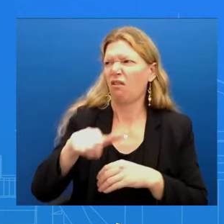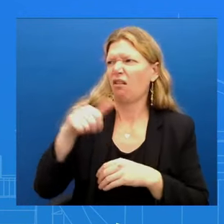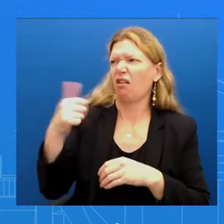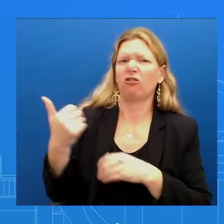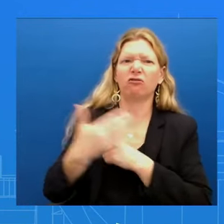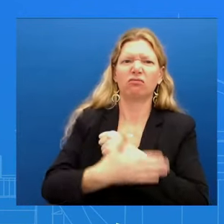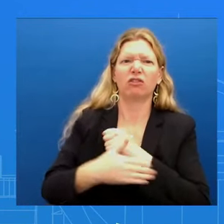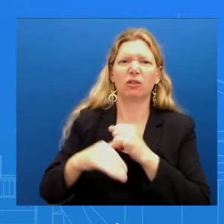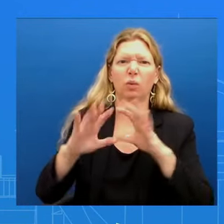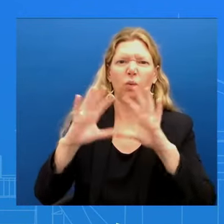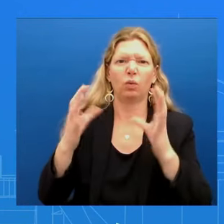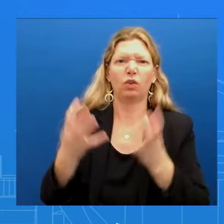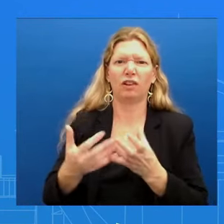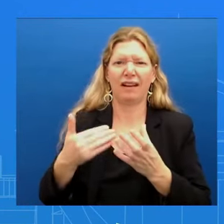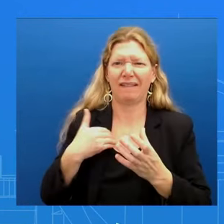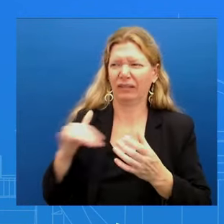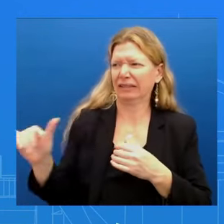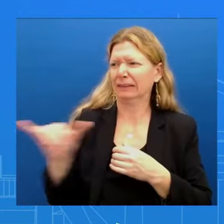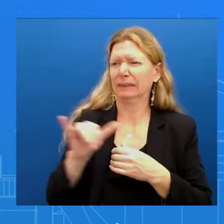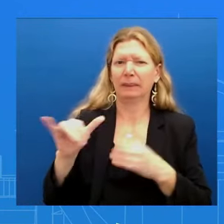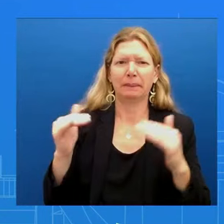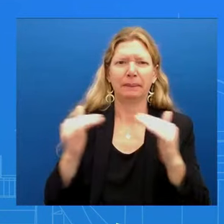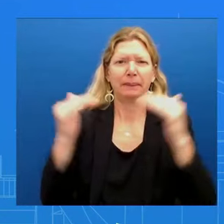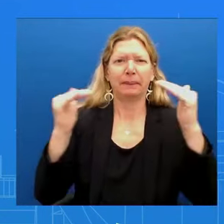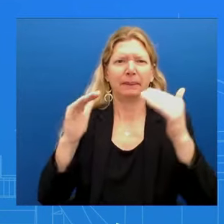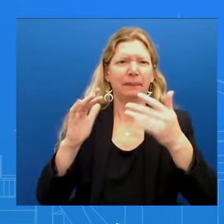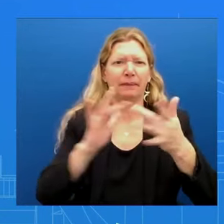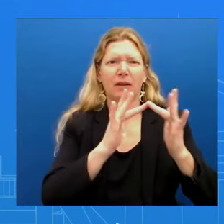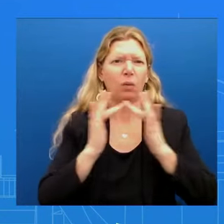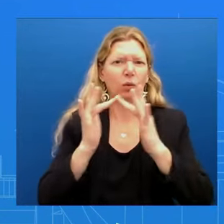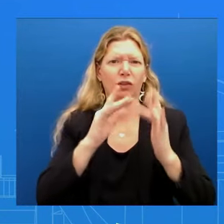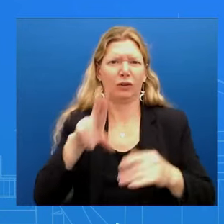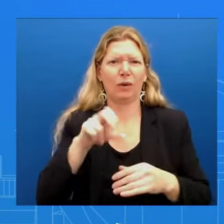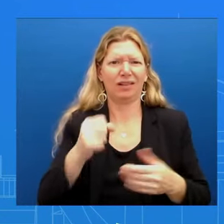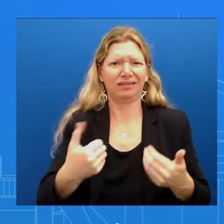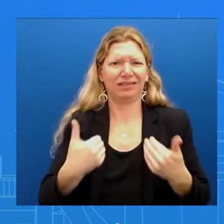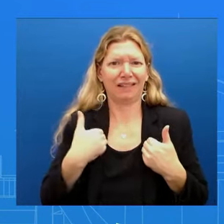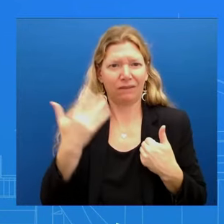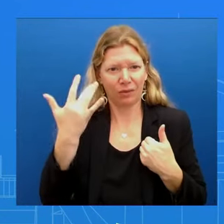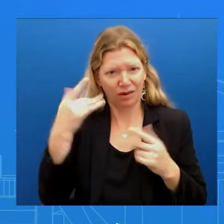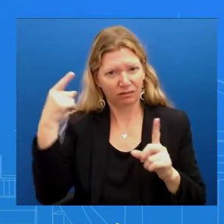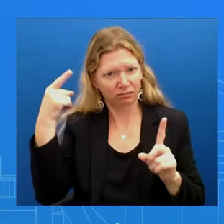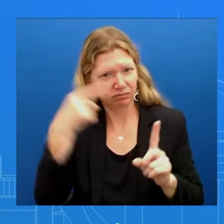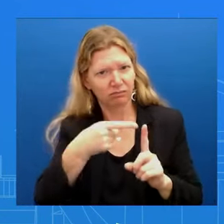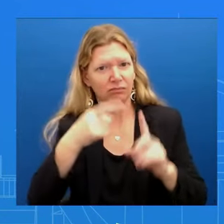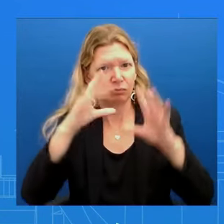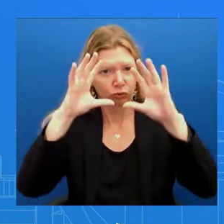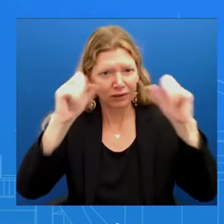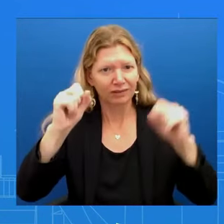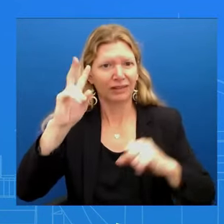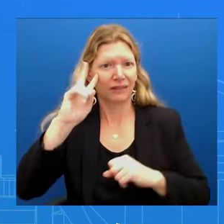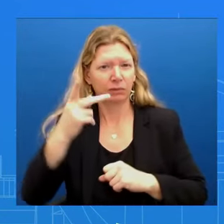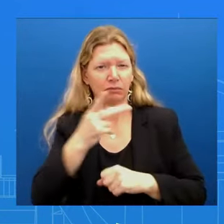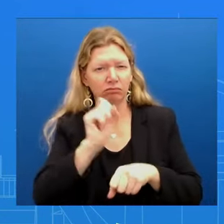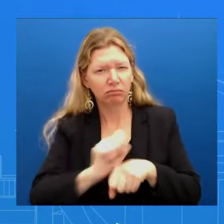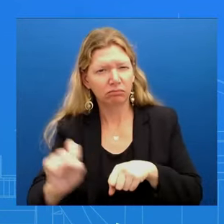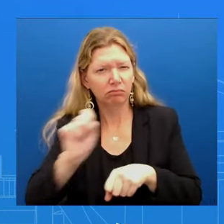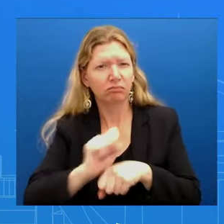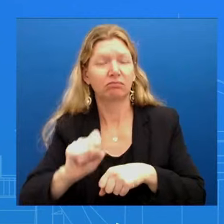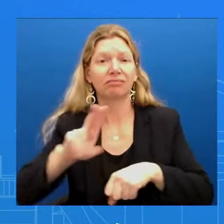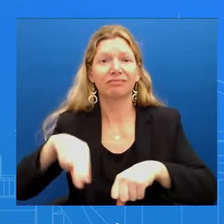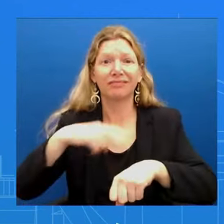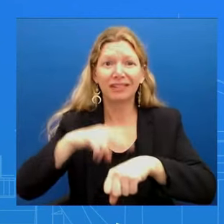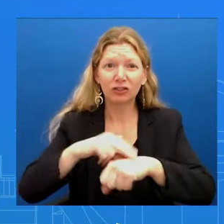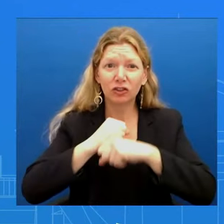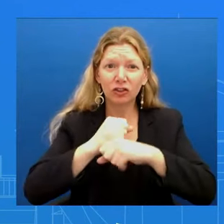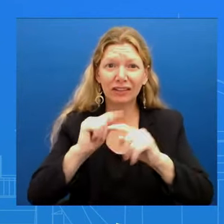the Vice President and the Security Team has invested so much energy in the last three years in revitalizing them A lot of allies and partners had a lot of questions when we came